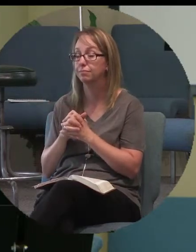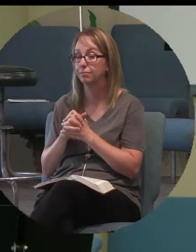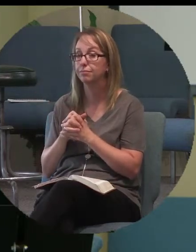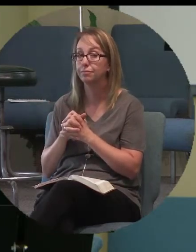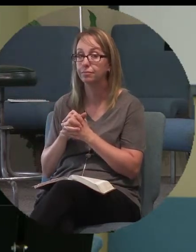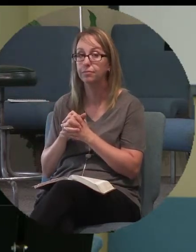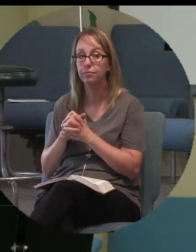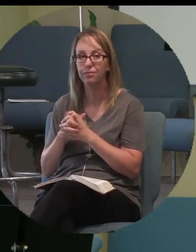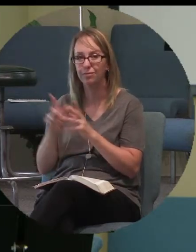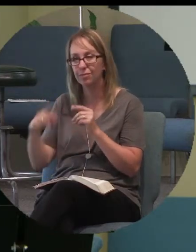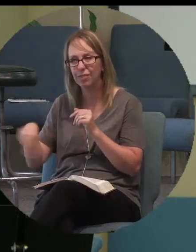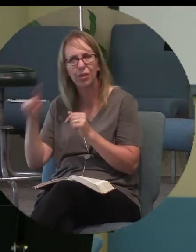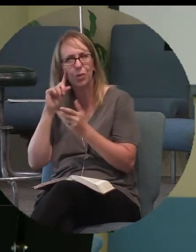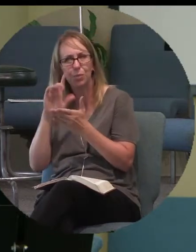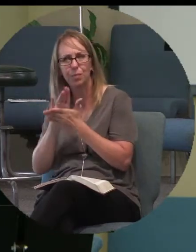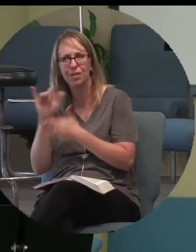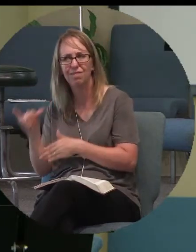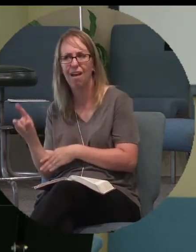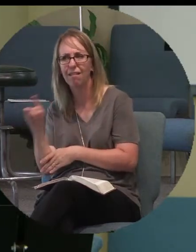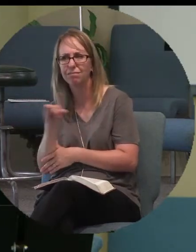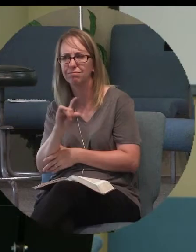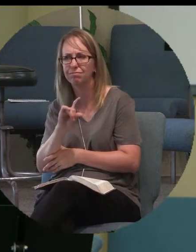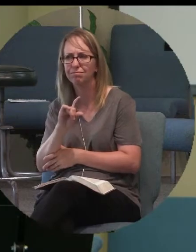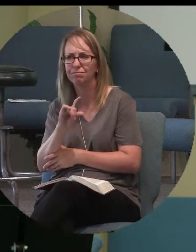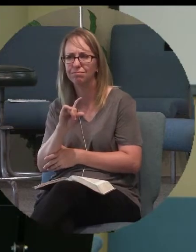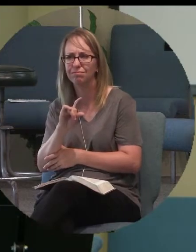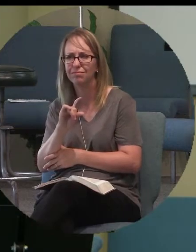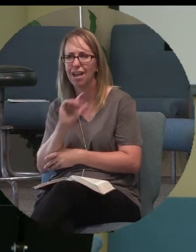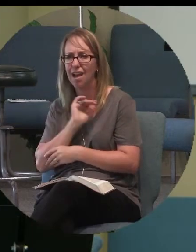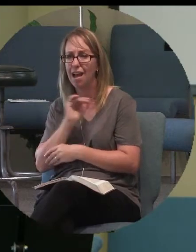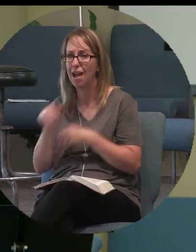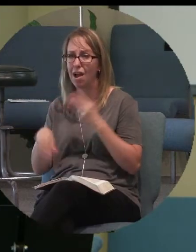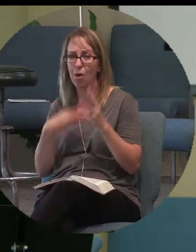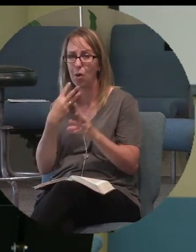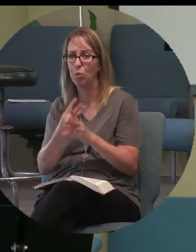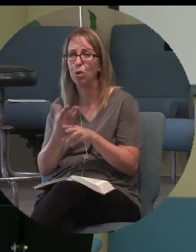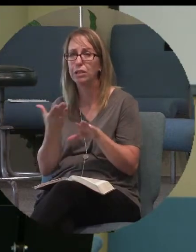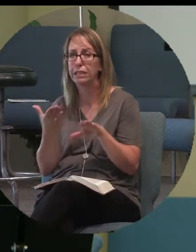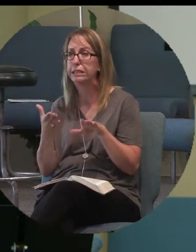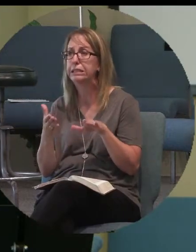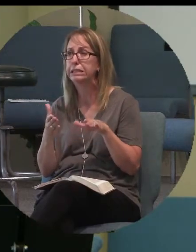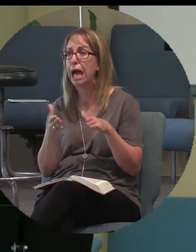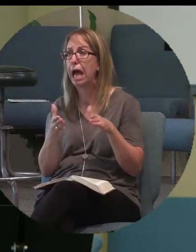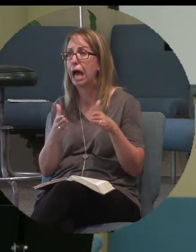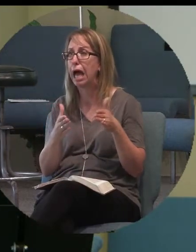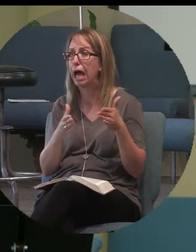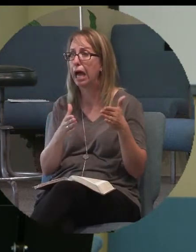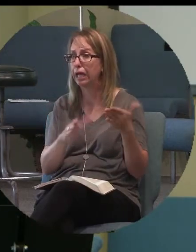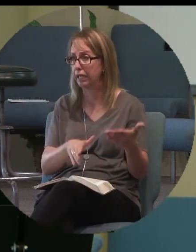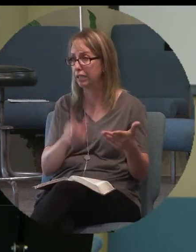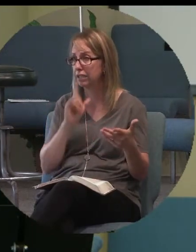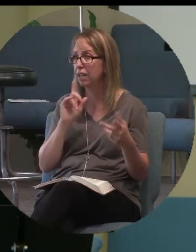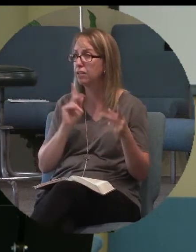Do you believe that? We live in a dying world where, you know, there's mockers